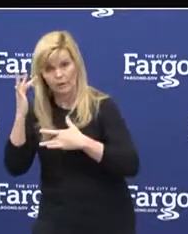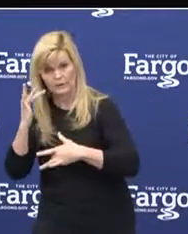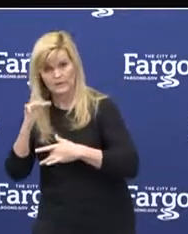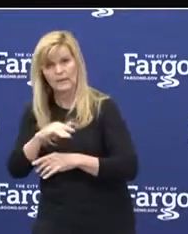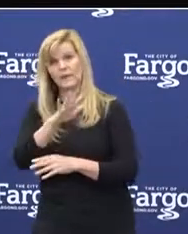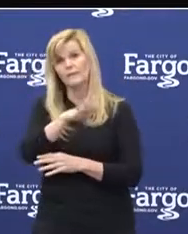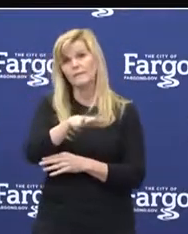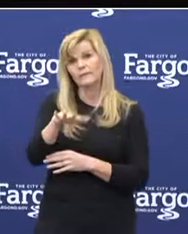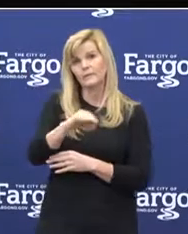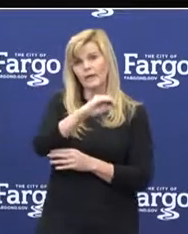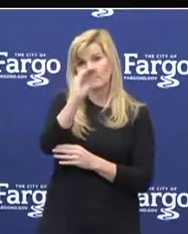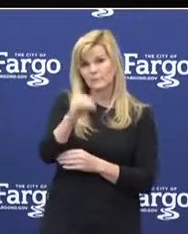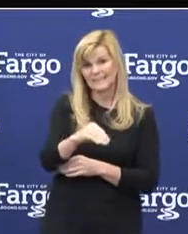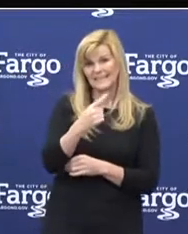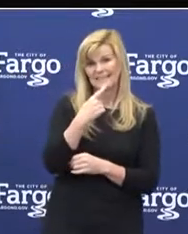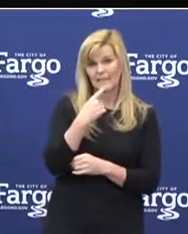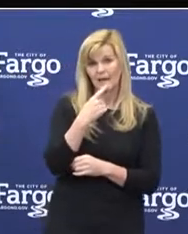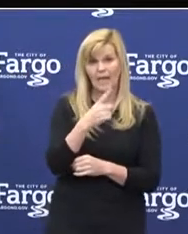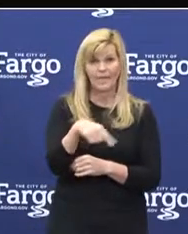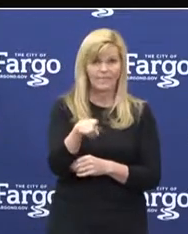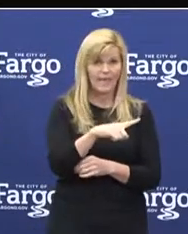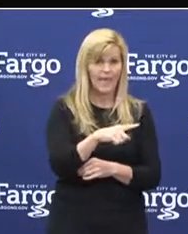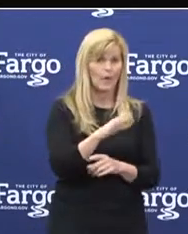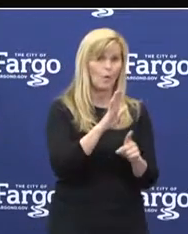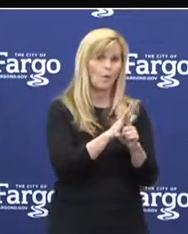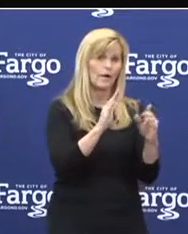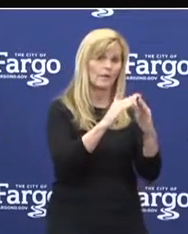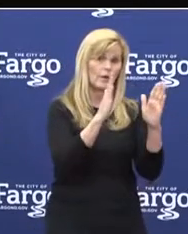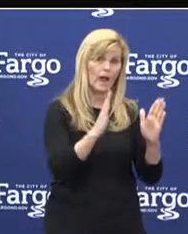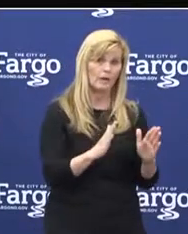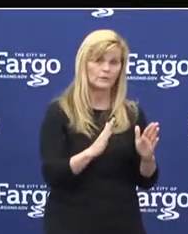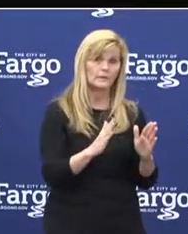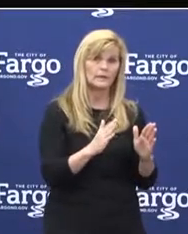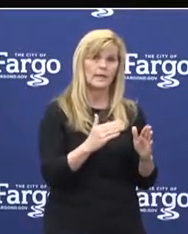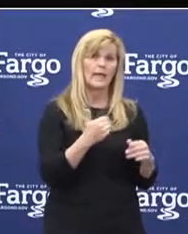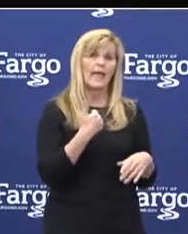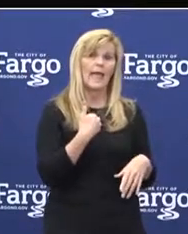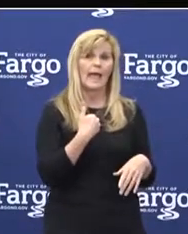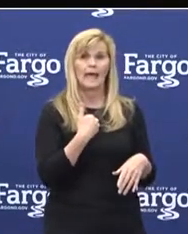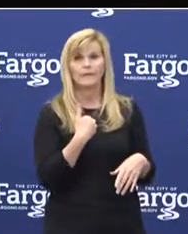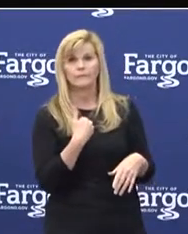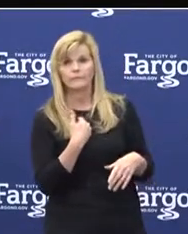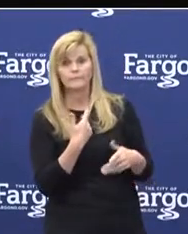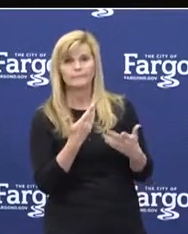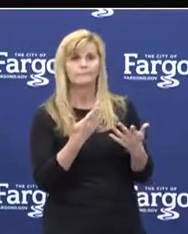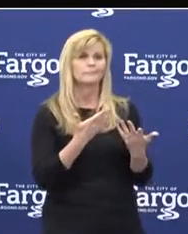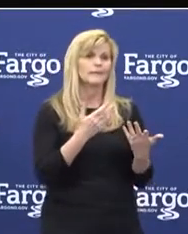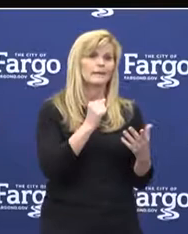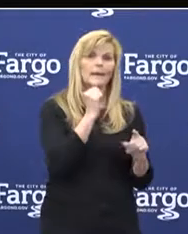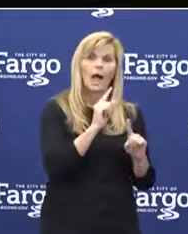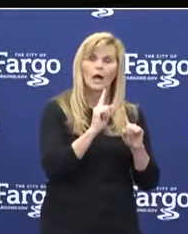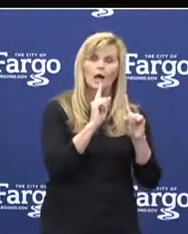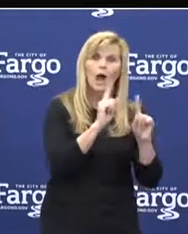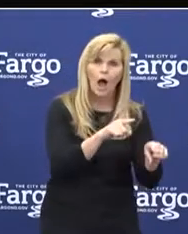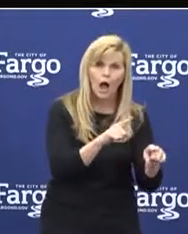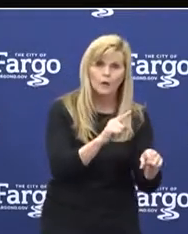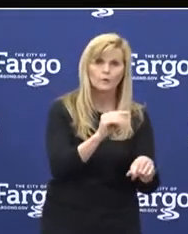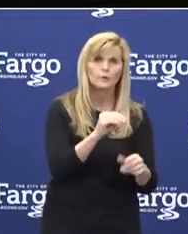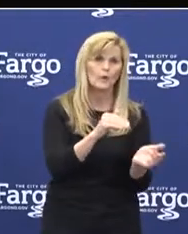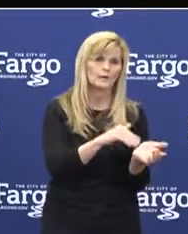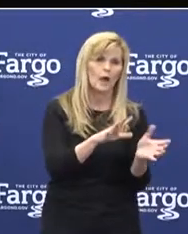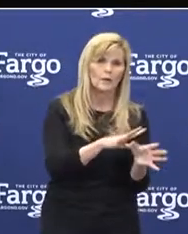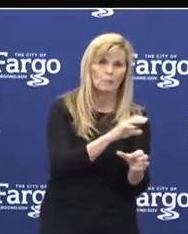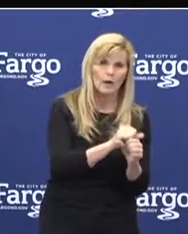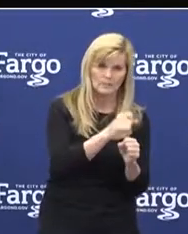55% indicated that they or someone in their household had delayed or skipped medical care due to concerns about